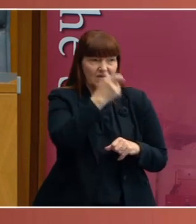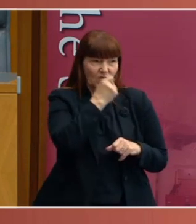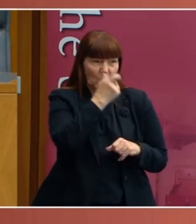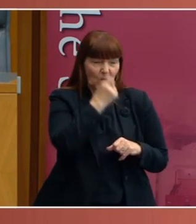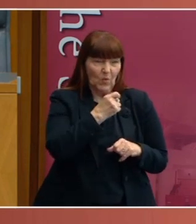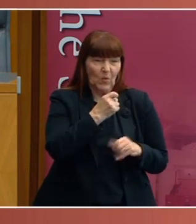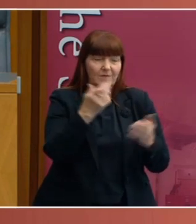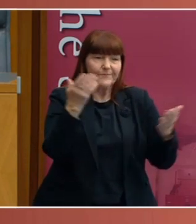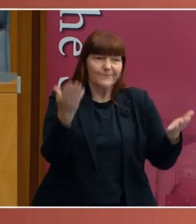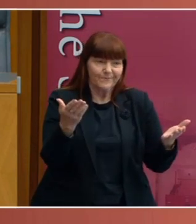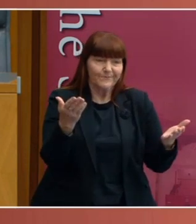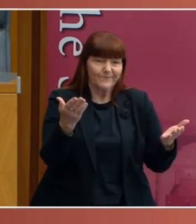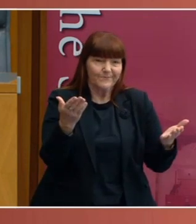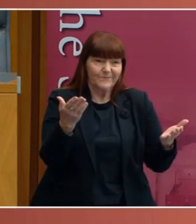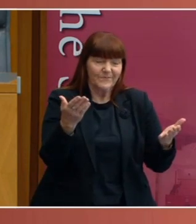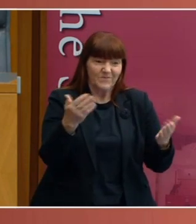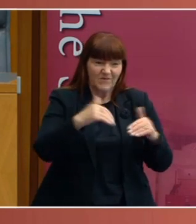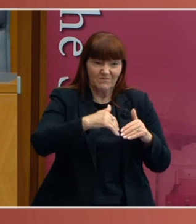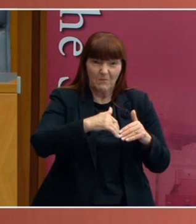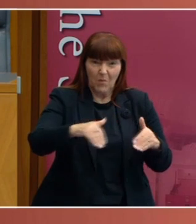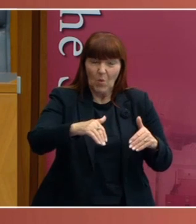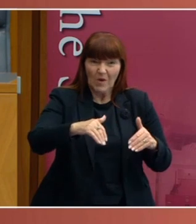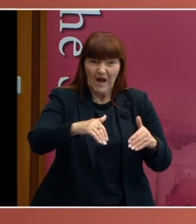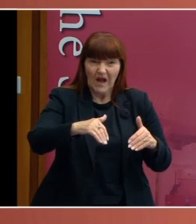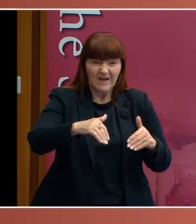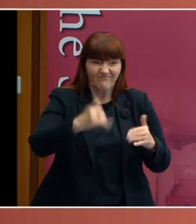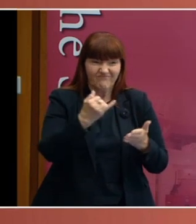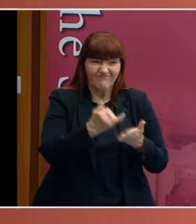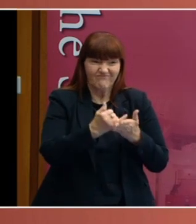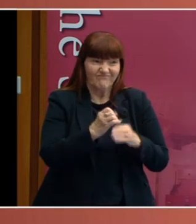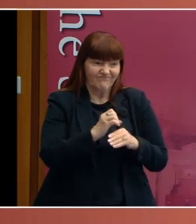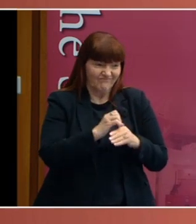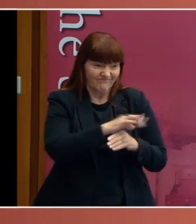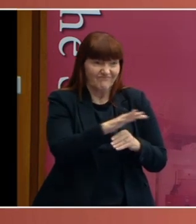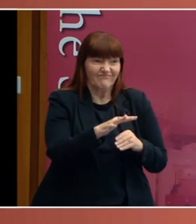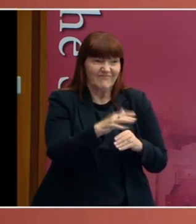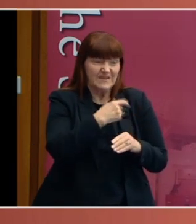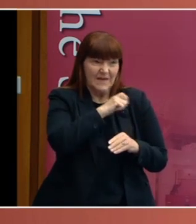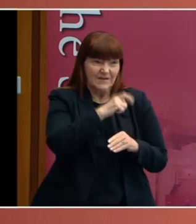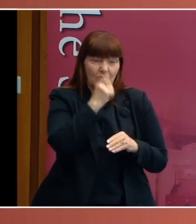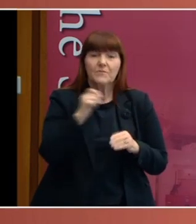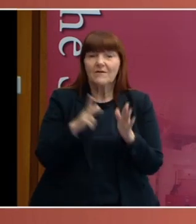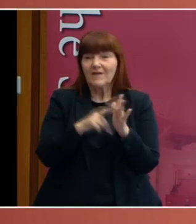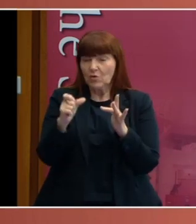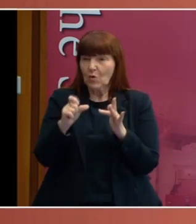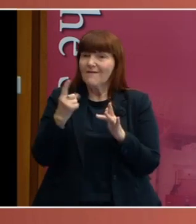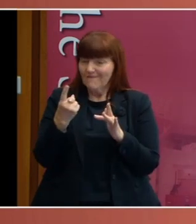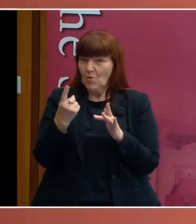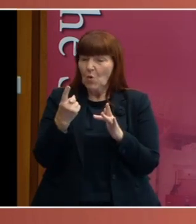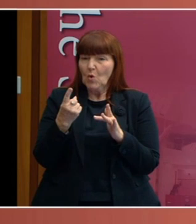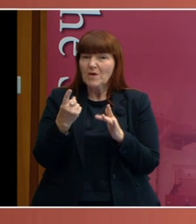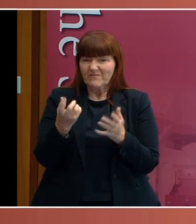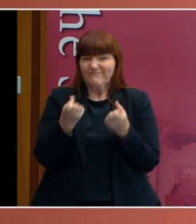control was, you know, ineffective, then of course you reopened. Now, Victoria became the first state to be infected,